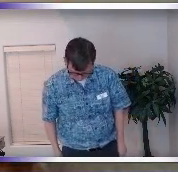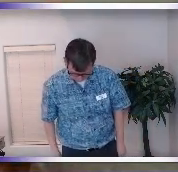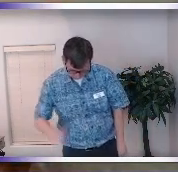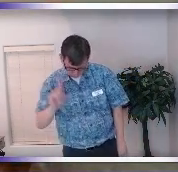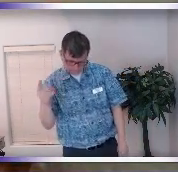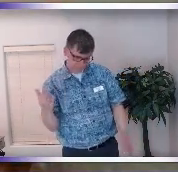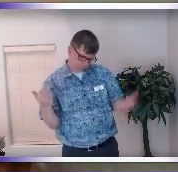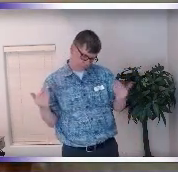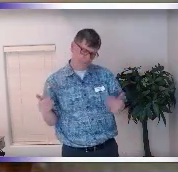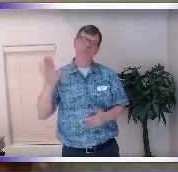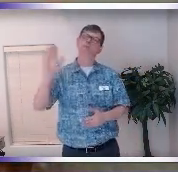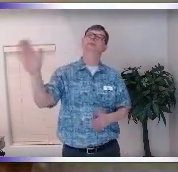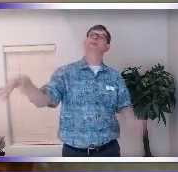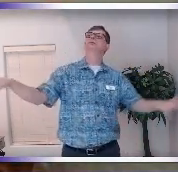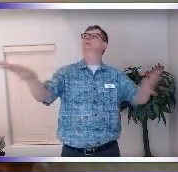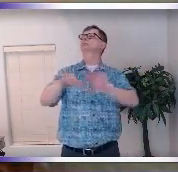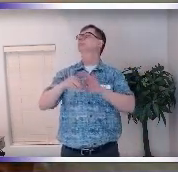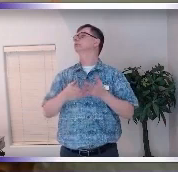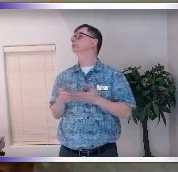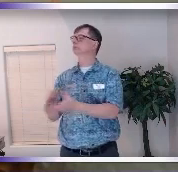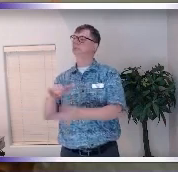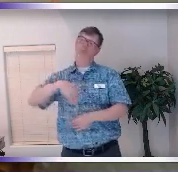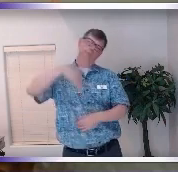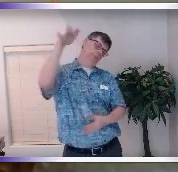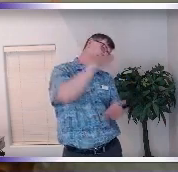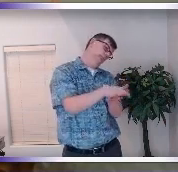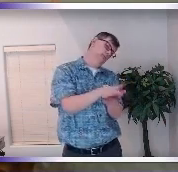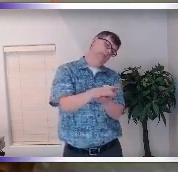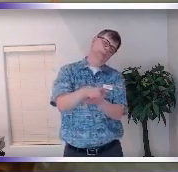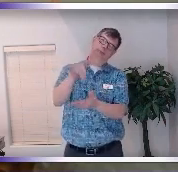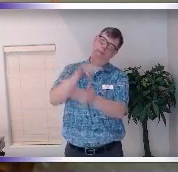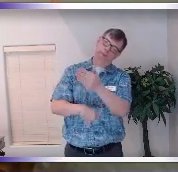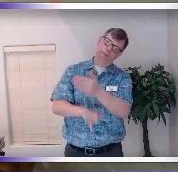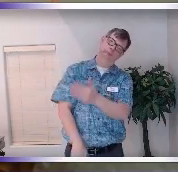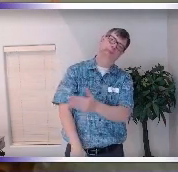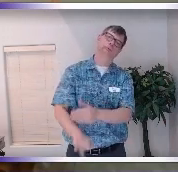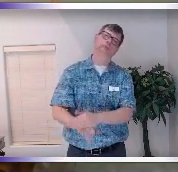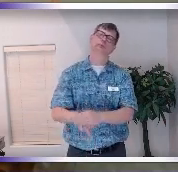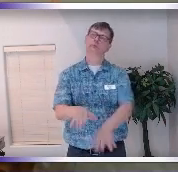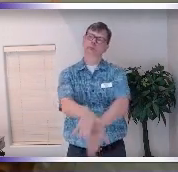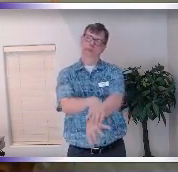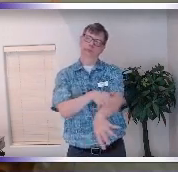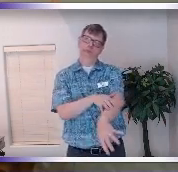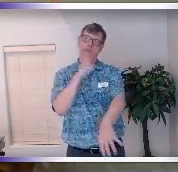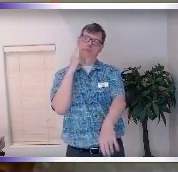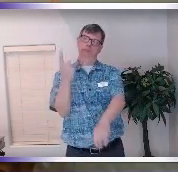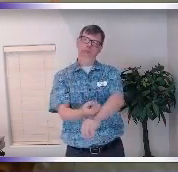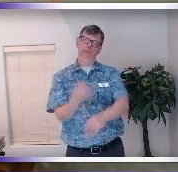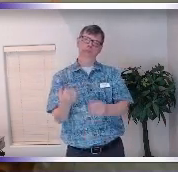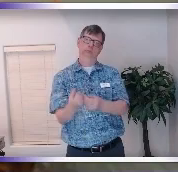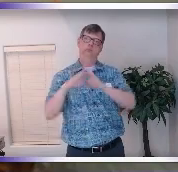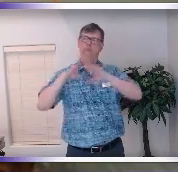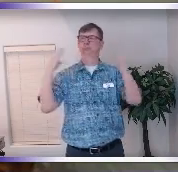that and by coming together with a shared a shared spiritual practice a deeper sense of belonging and unity we can foster the